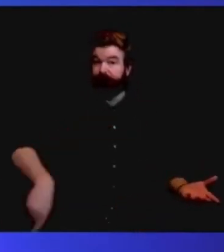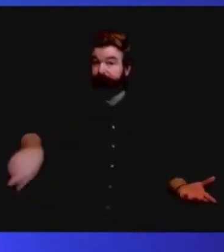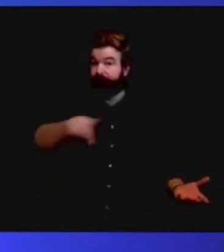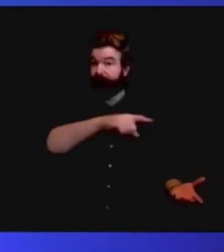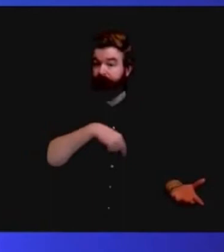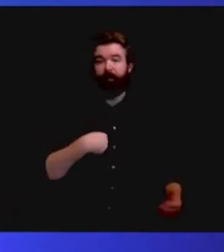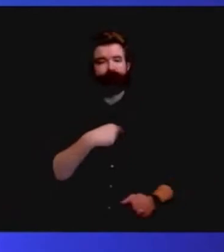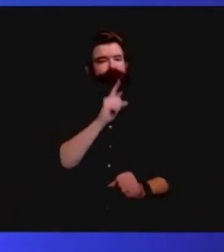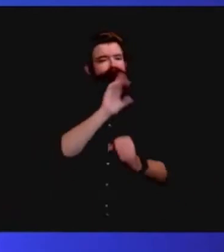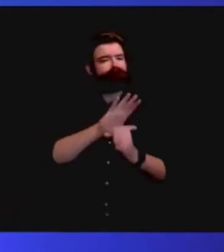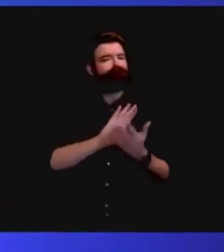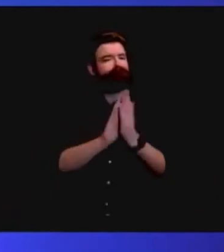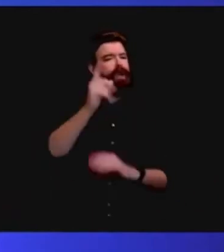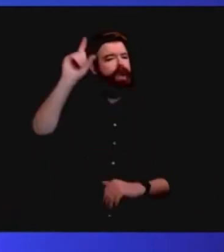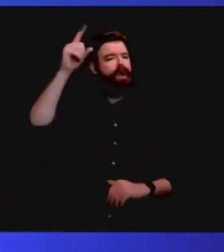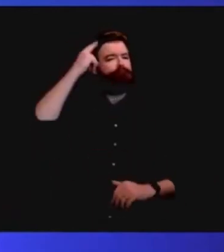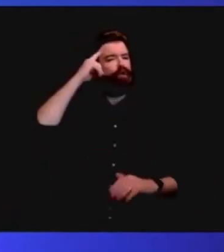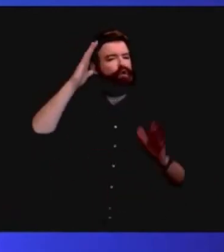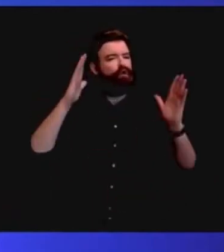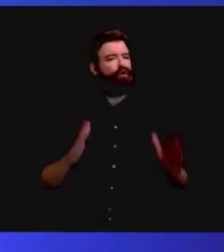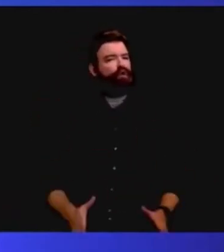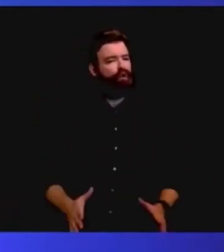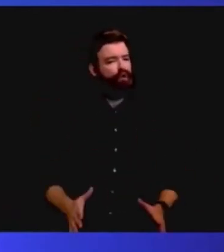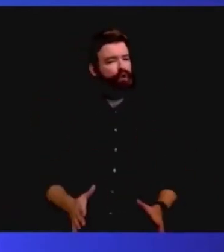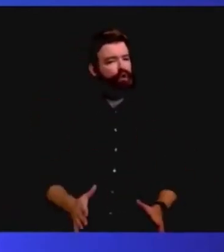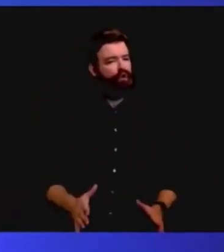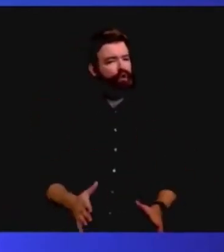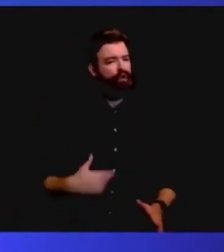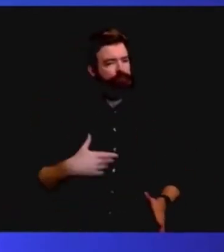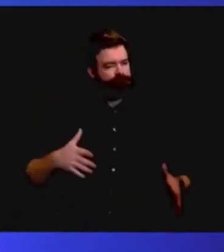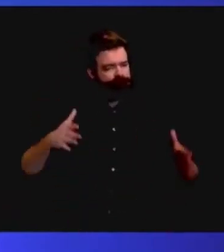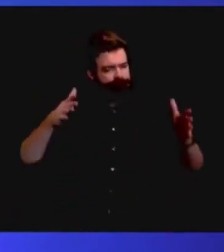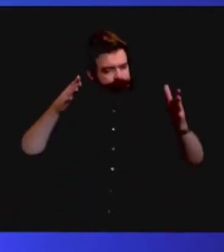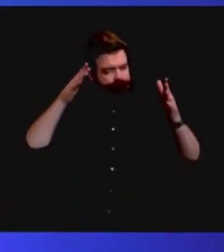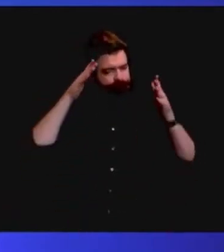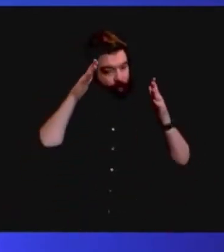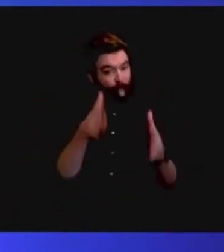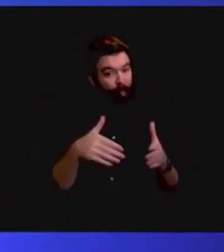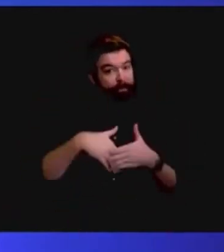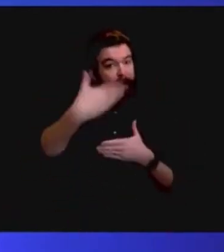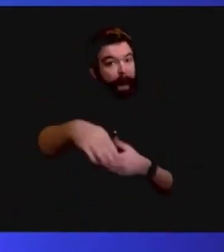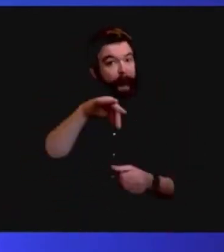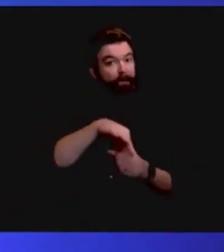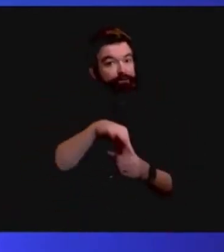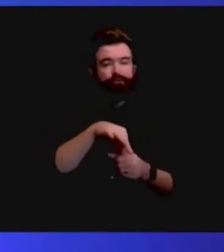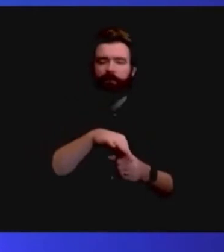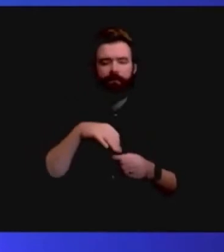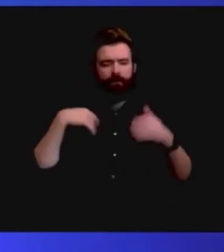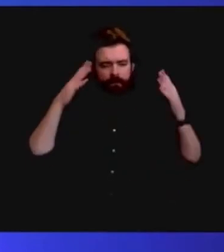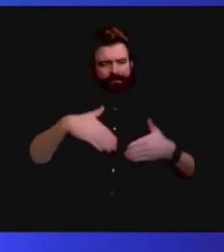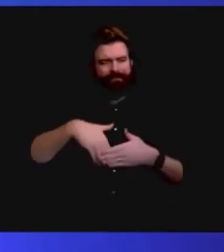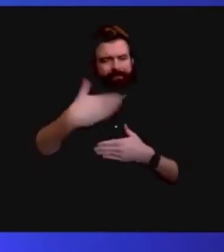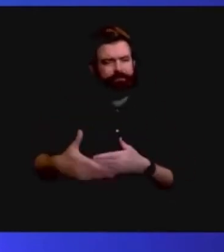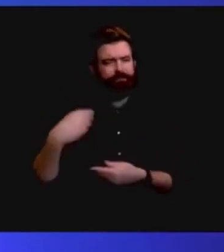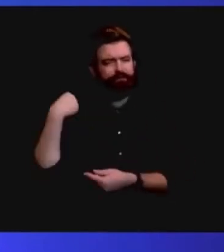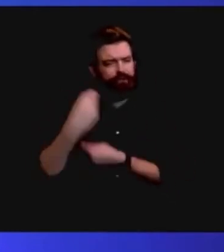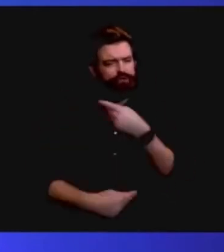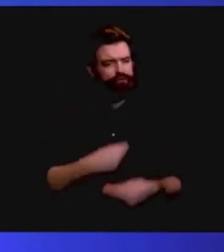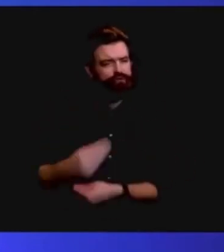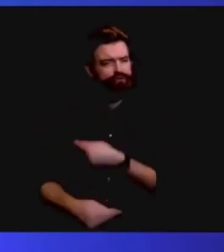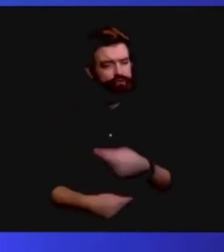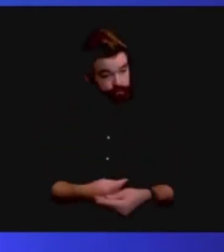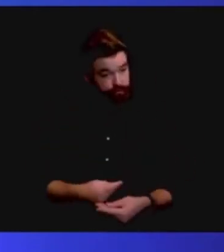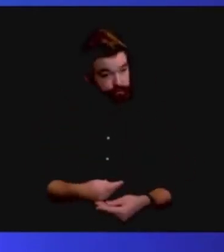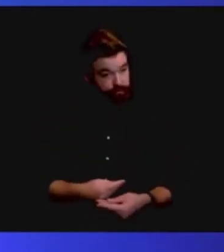generation. And that is how we have governed. We are who we said we would be. We stand with New Jersey's hard